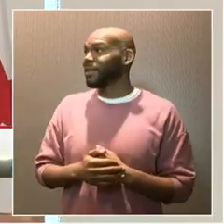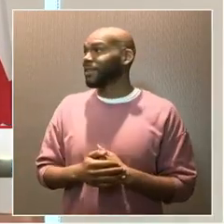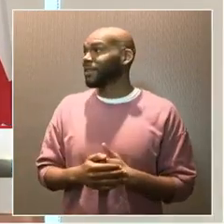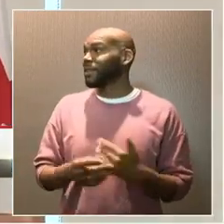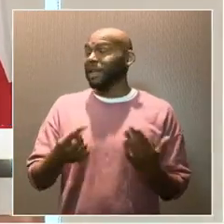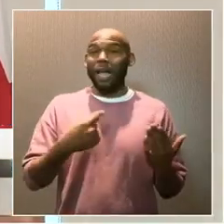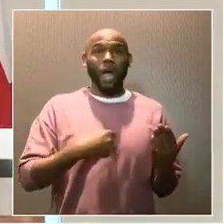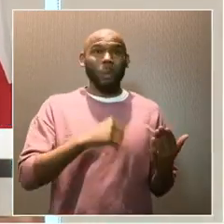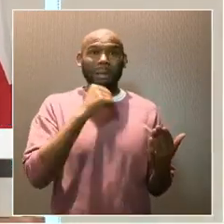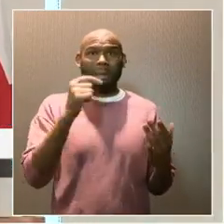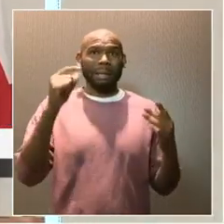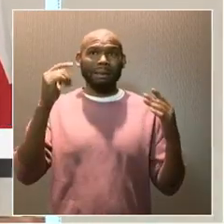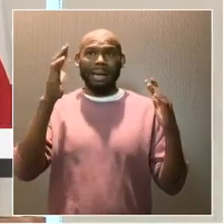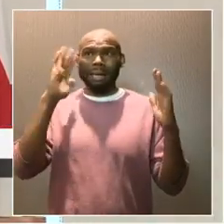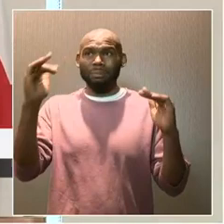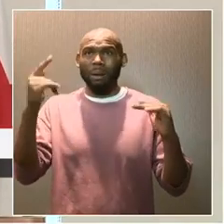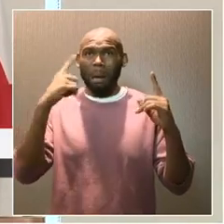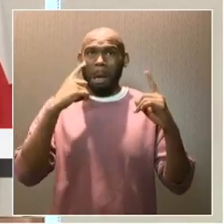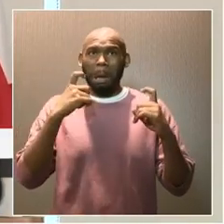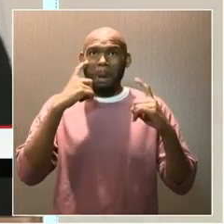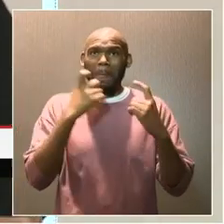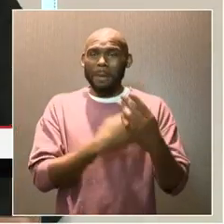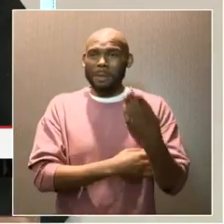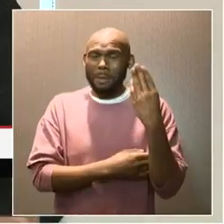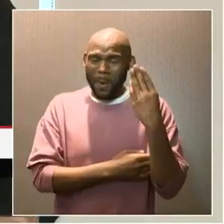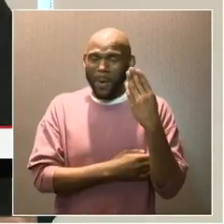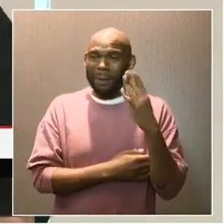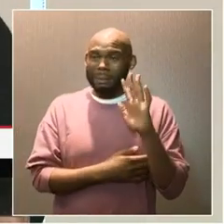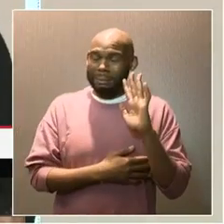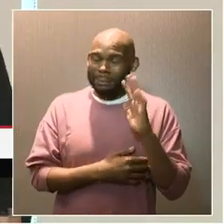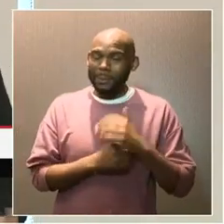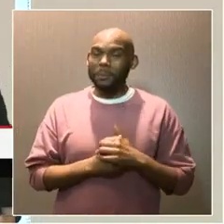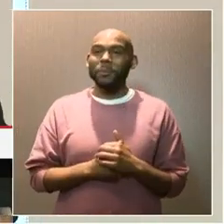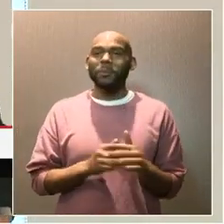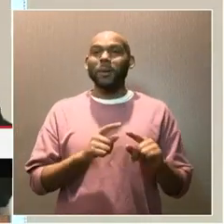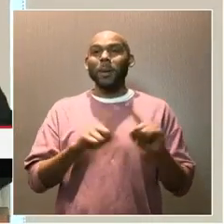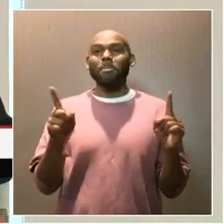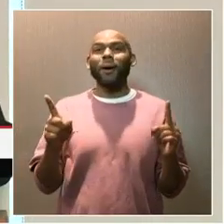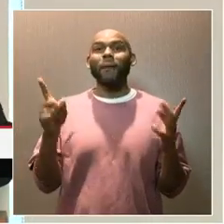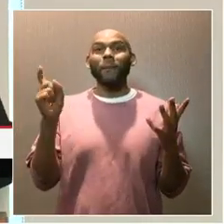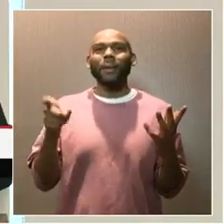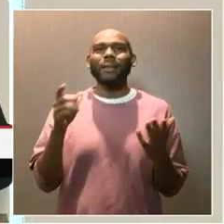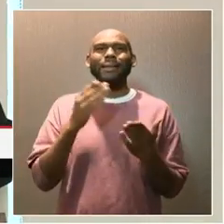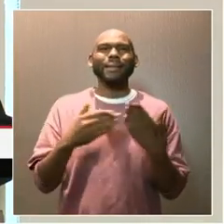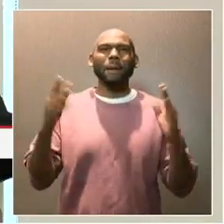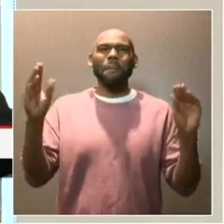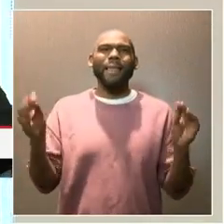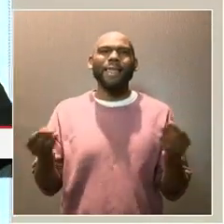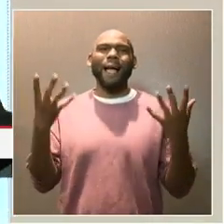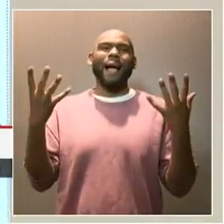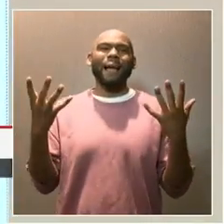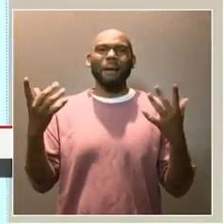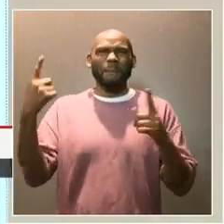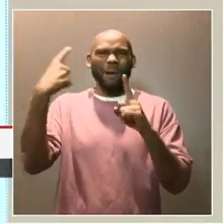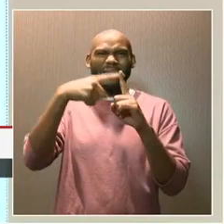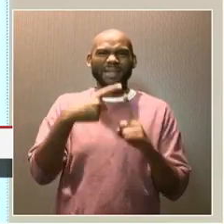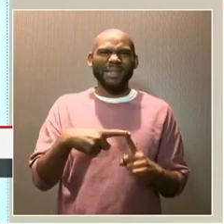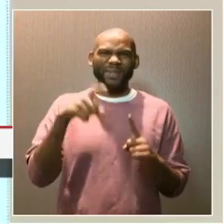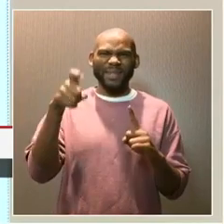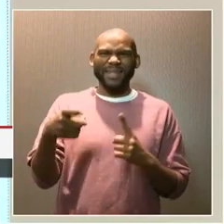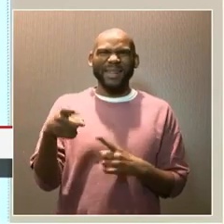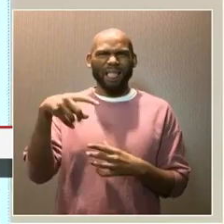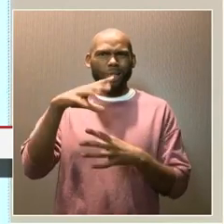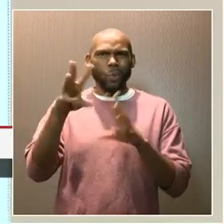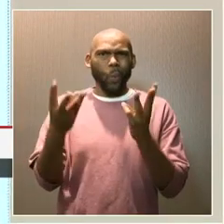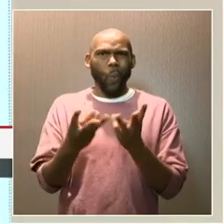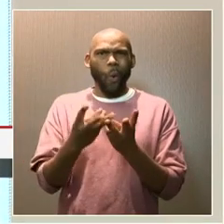expecting the tears this morning yet either. But we all need some light and some positivity in